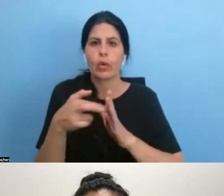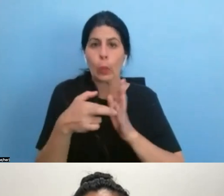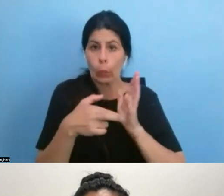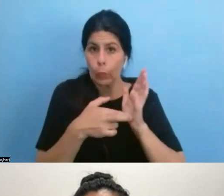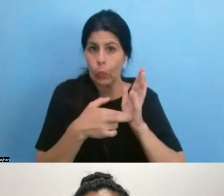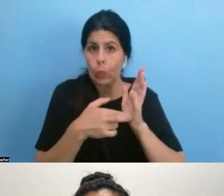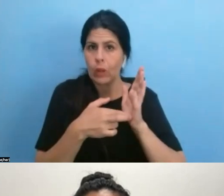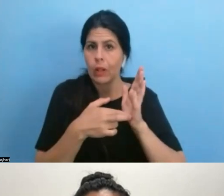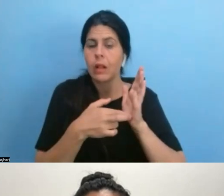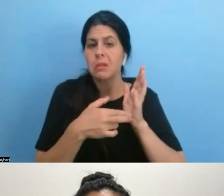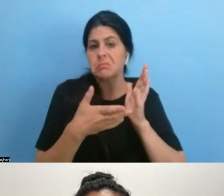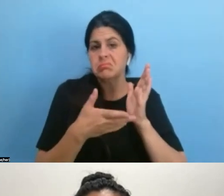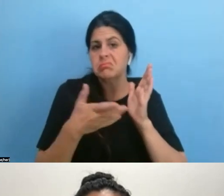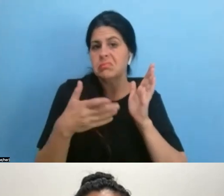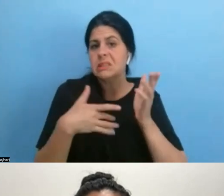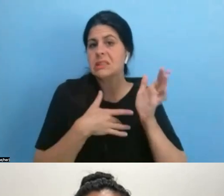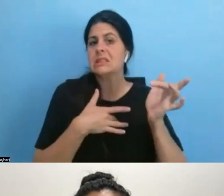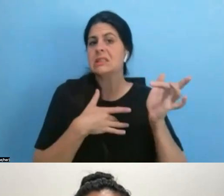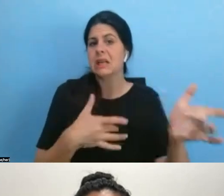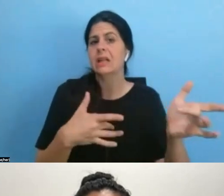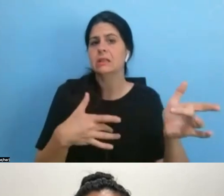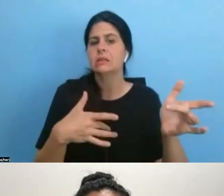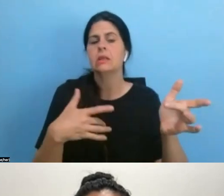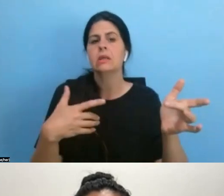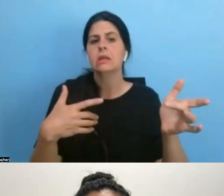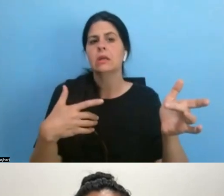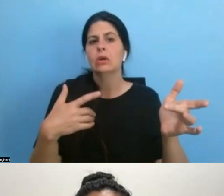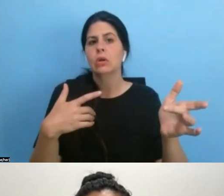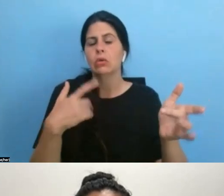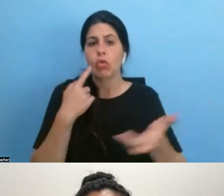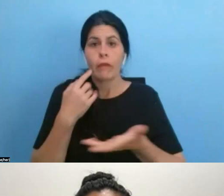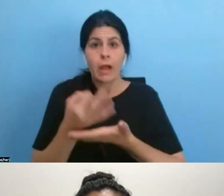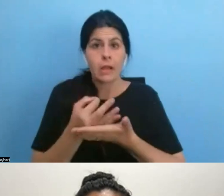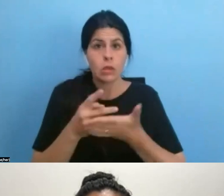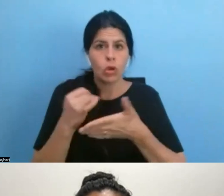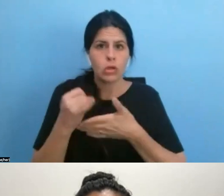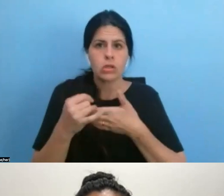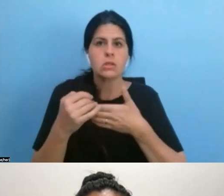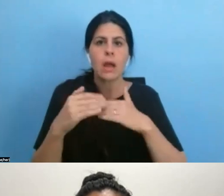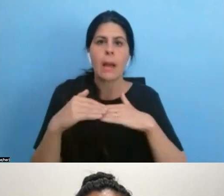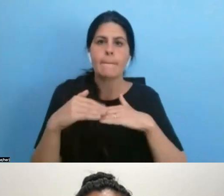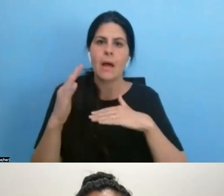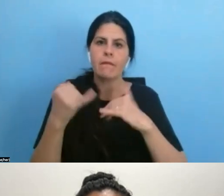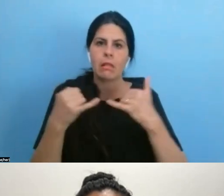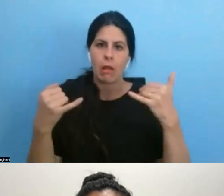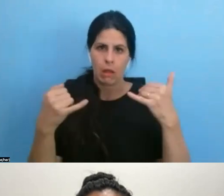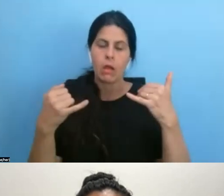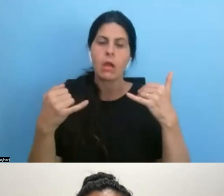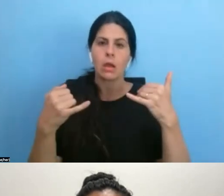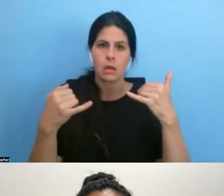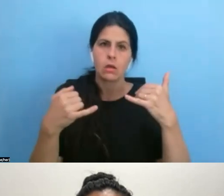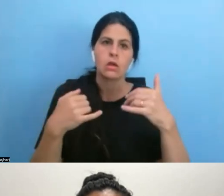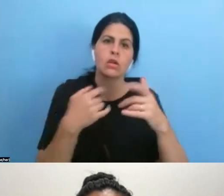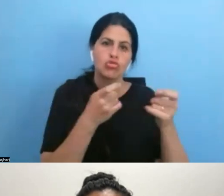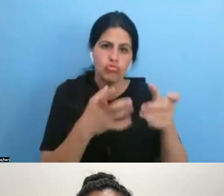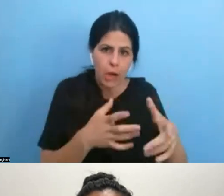the producing class, um, basically kind of above the line costs. So director producing